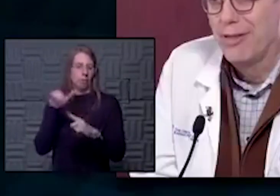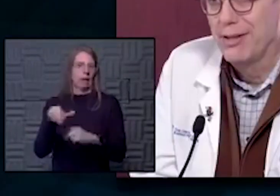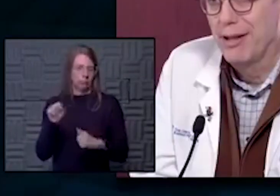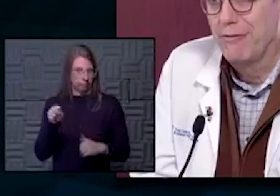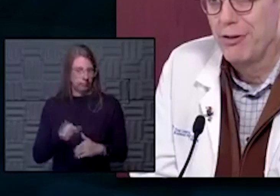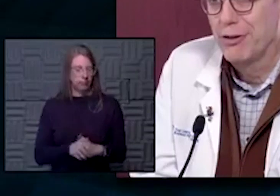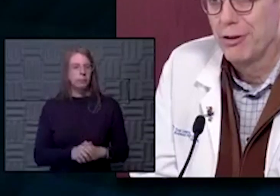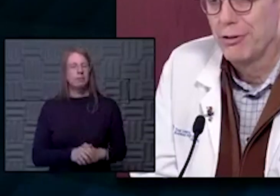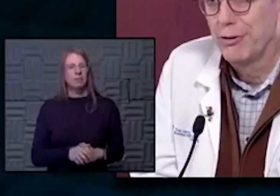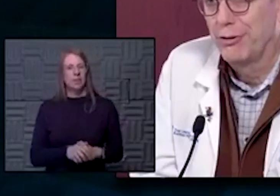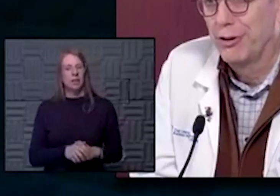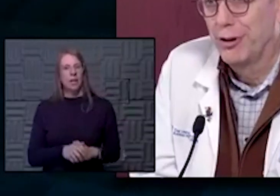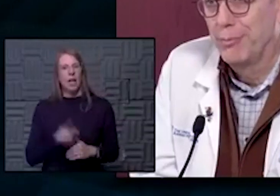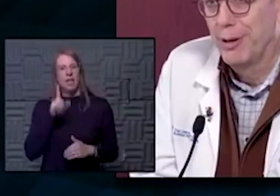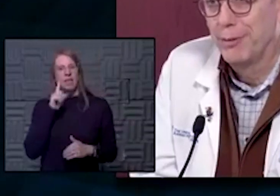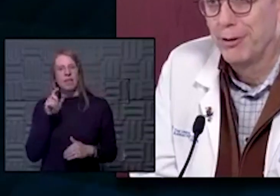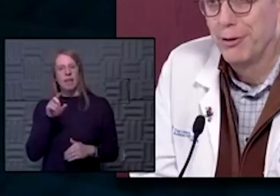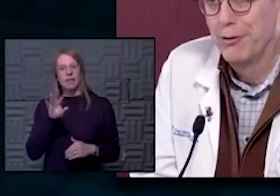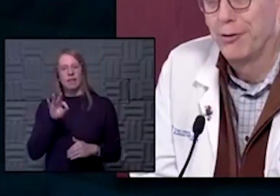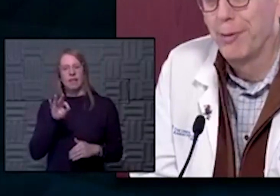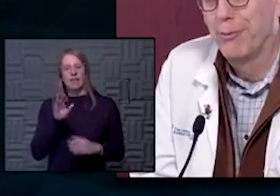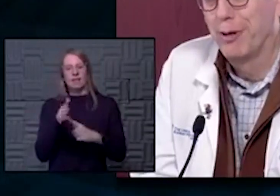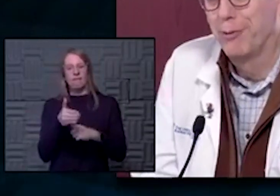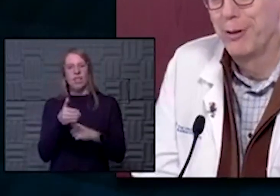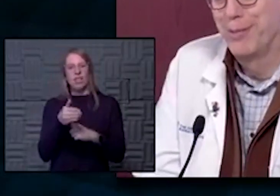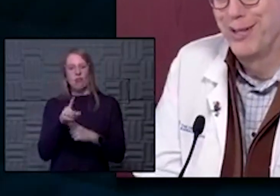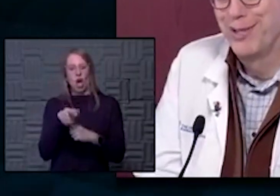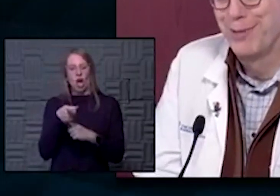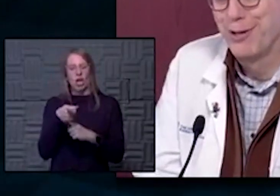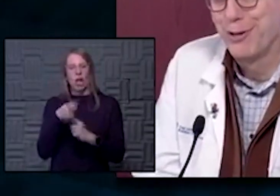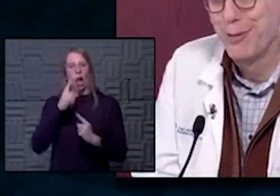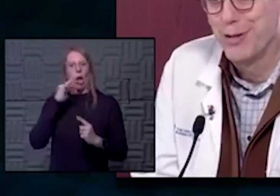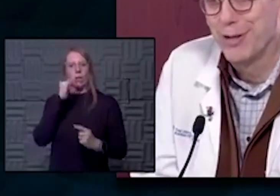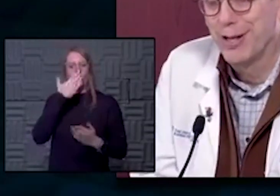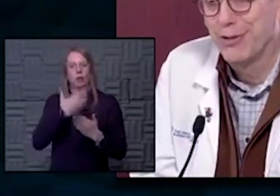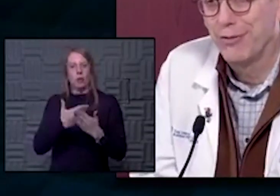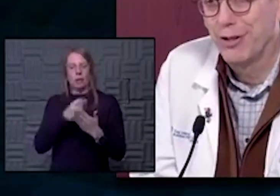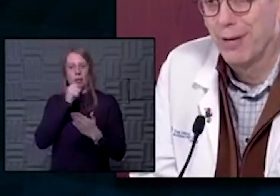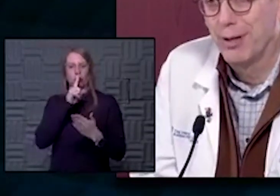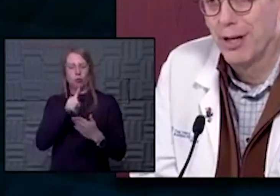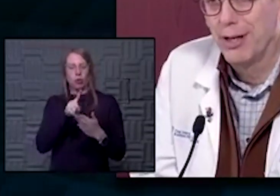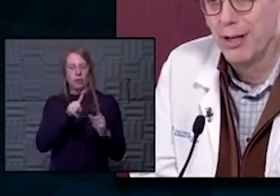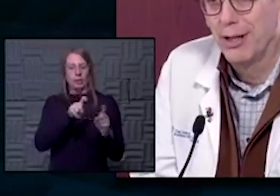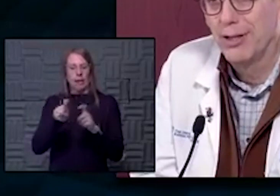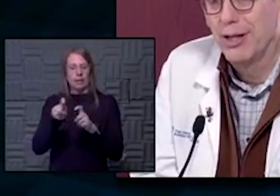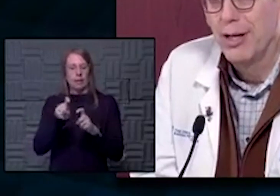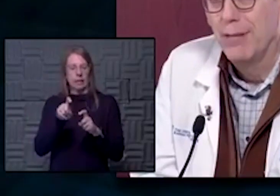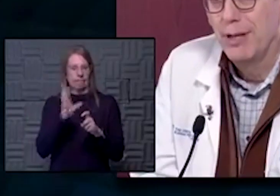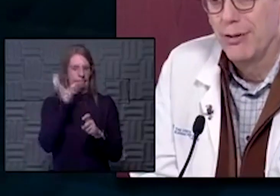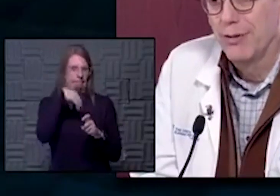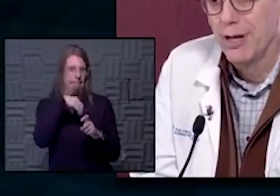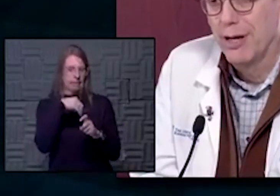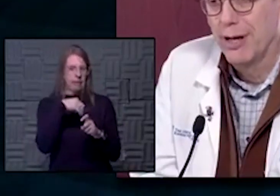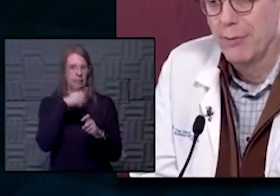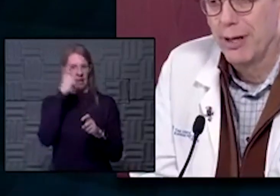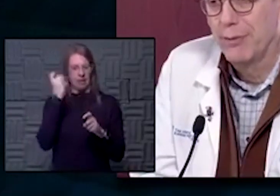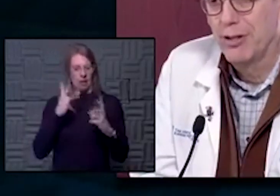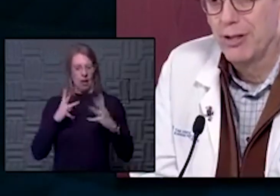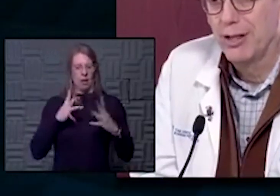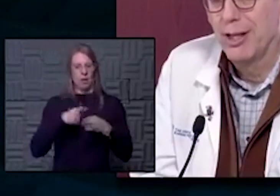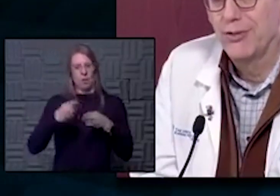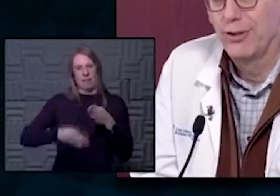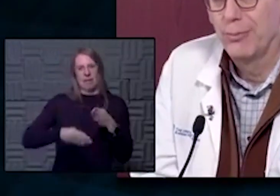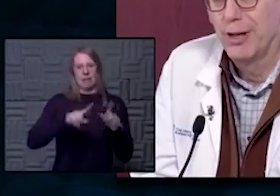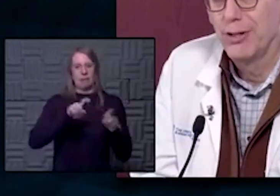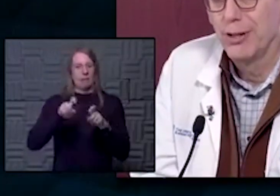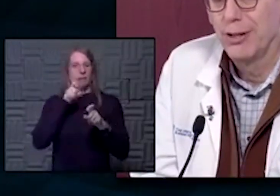Yeah, I think that fishhook looks good, but I'm a little nervous about what it really means. I'm not sure how much of a testing phenomenon it is because over the holiday weekend, we